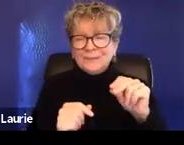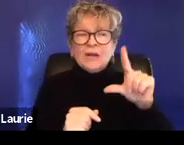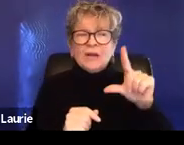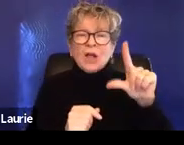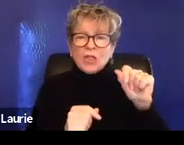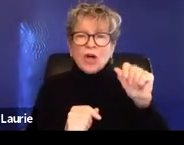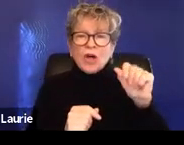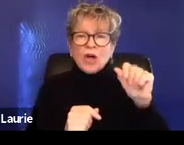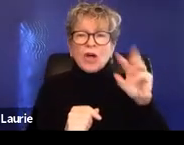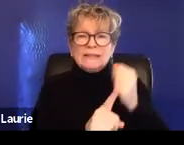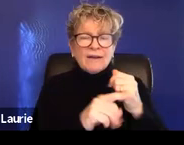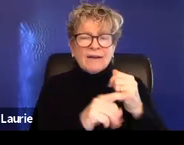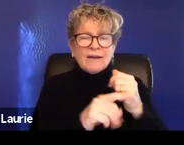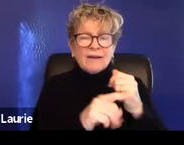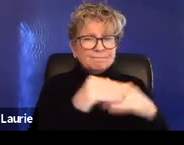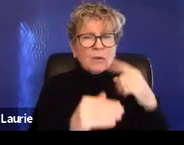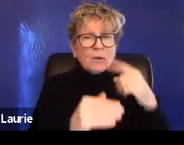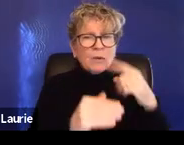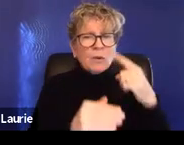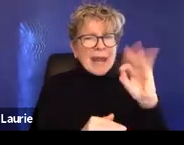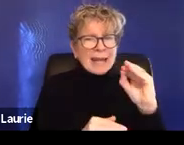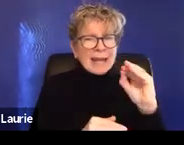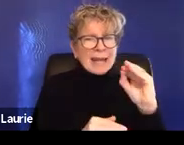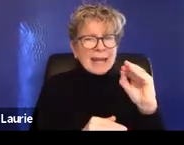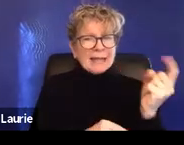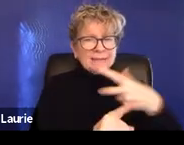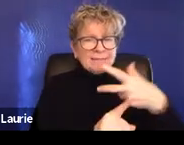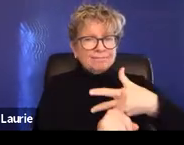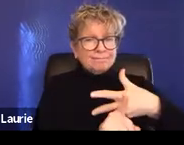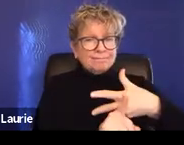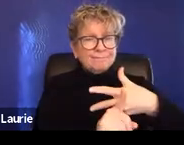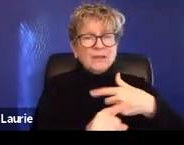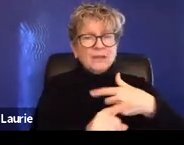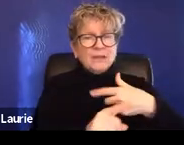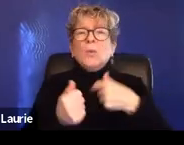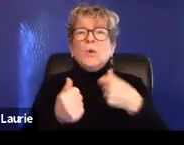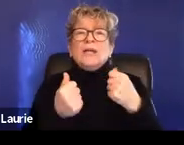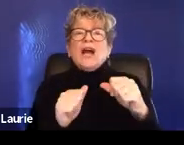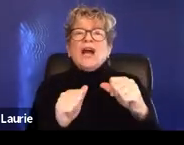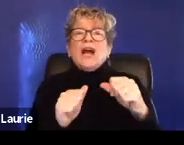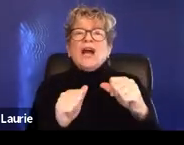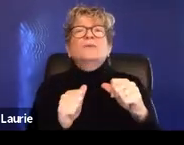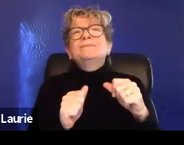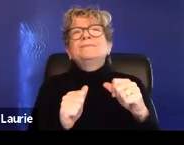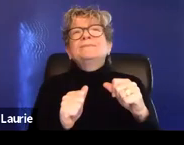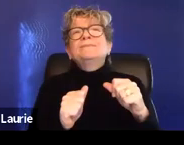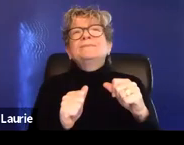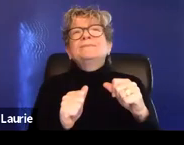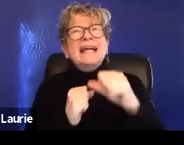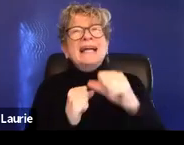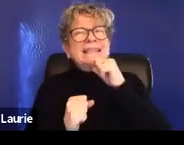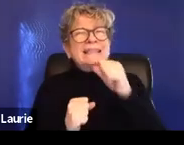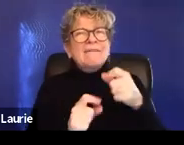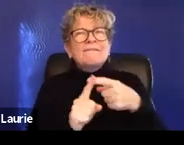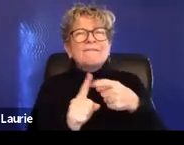90 day limit on that. One way we try to stretch it is we try to, it's not just necessarily the date of the abuse,